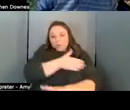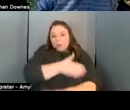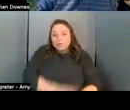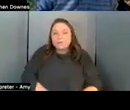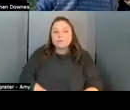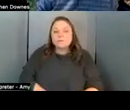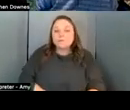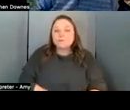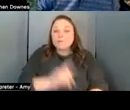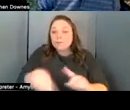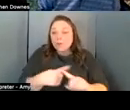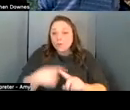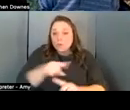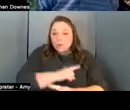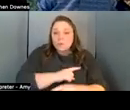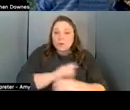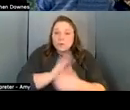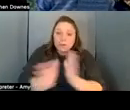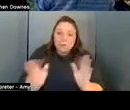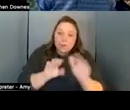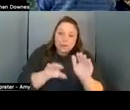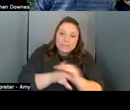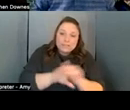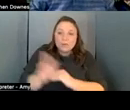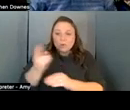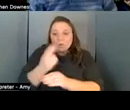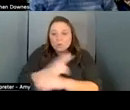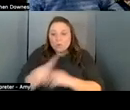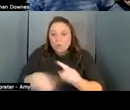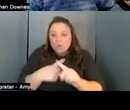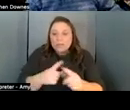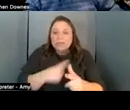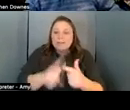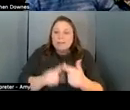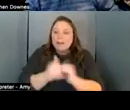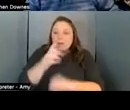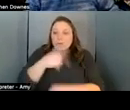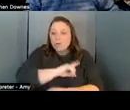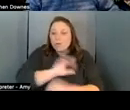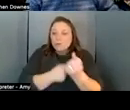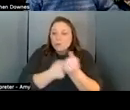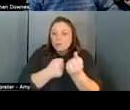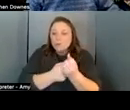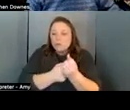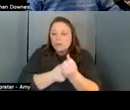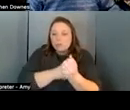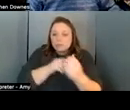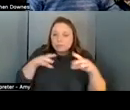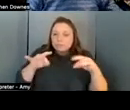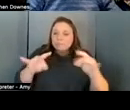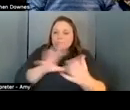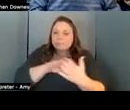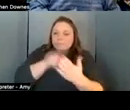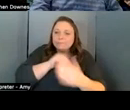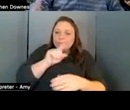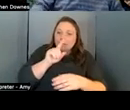make these that they're accessible and usable how do we support not just learning in the classroom but lifelong